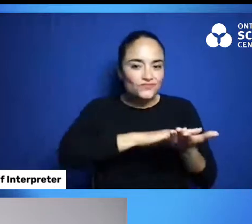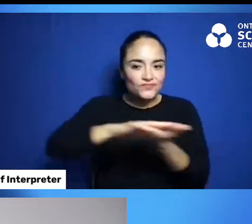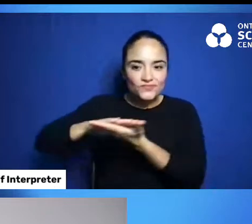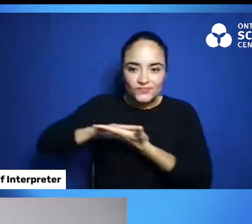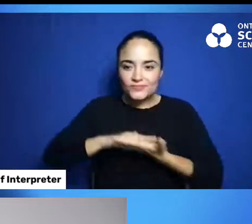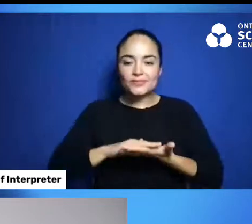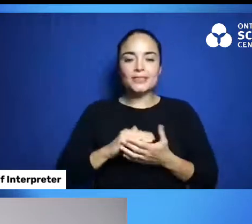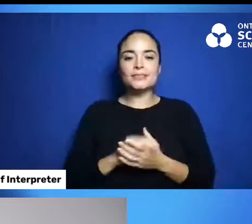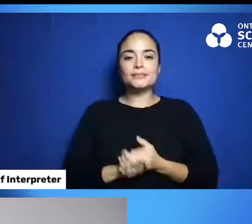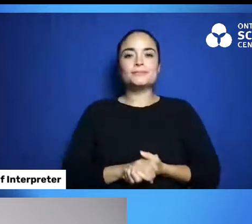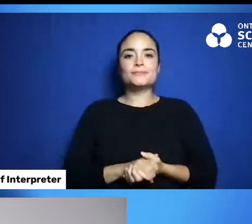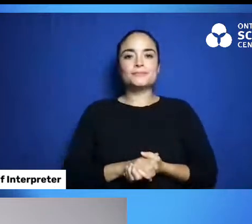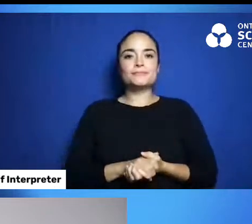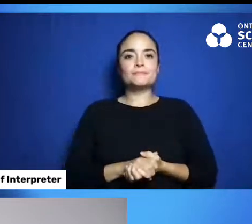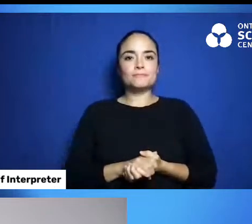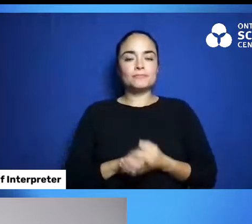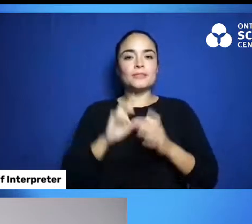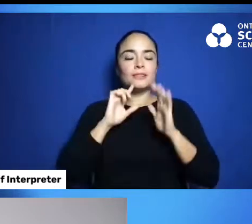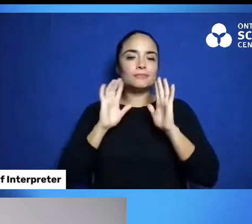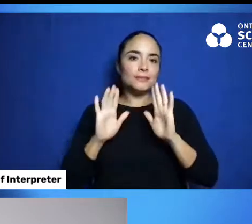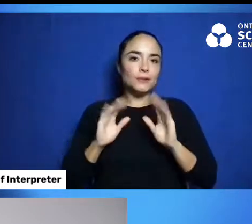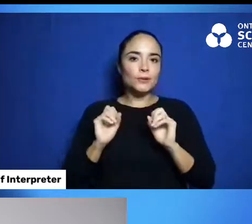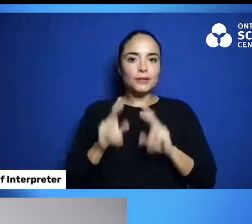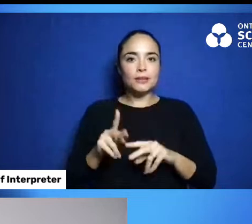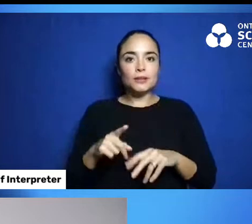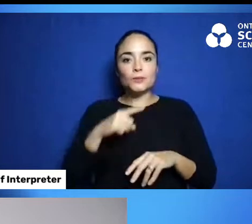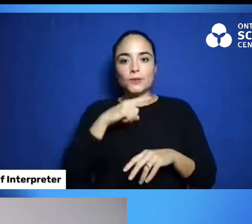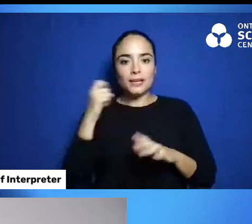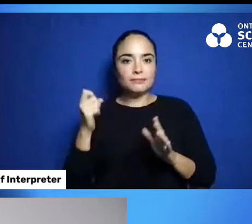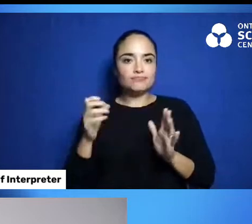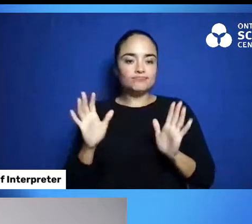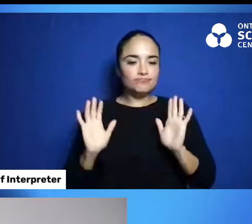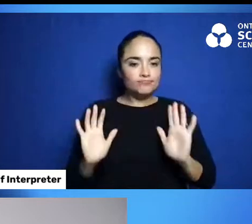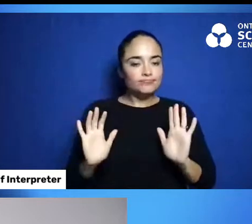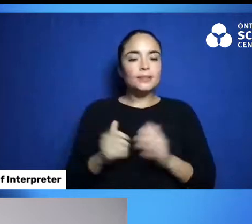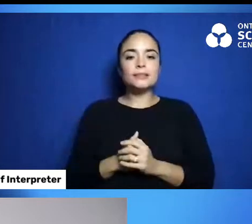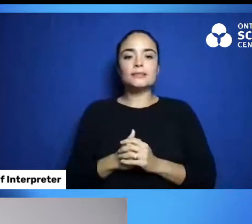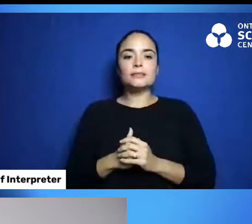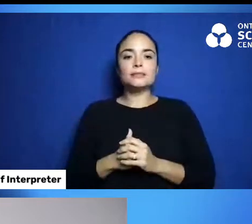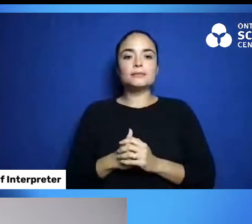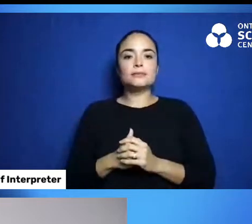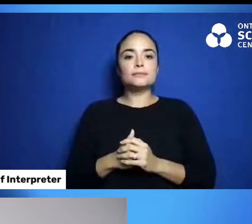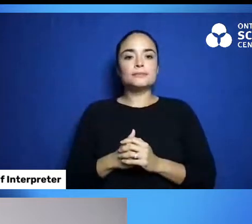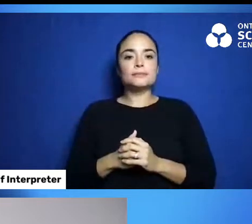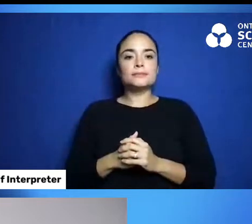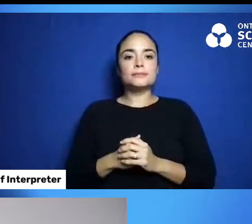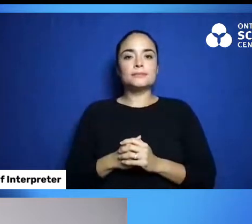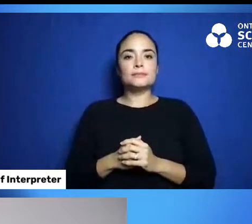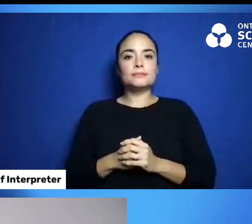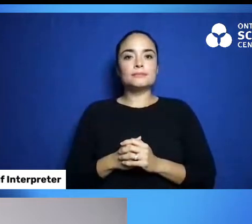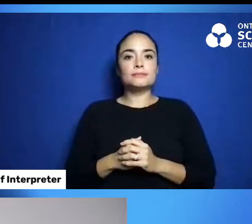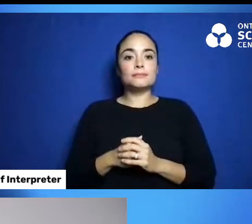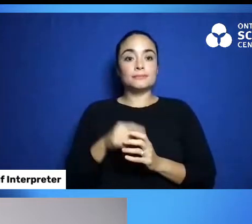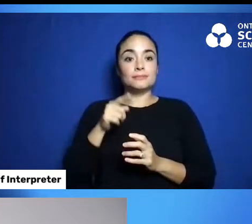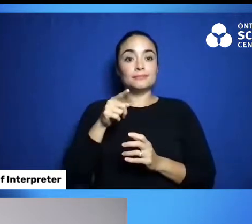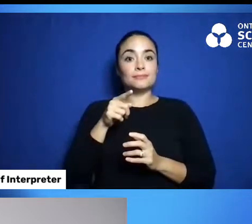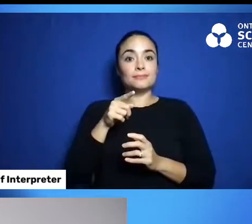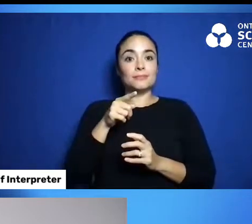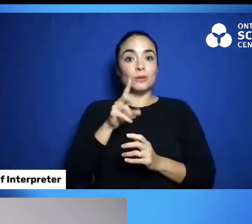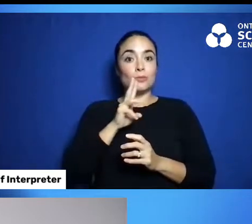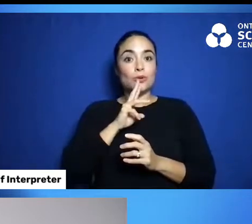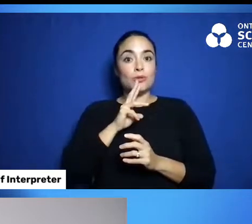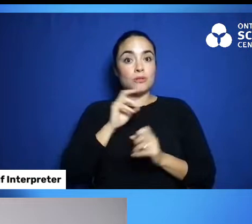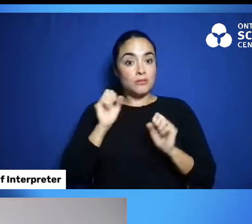Oh, fantastic. Nice and dry workspace. Now, this basket, I wonder if it will hold water.